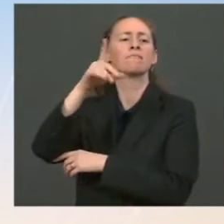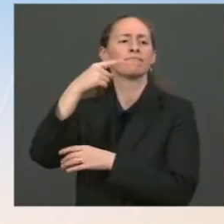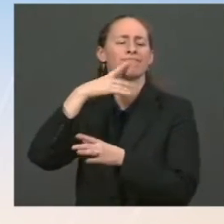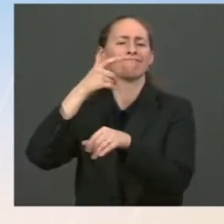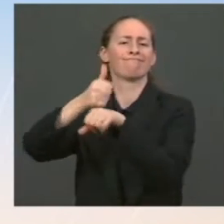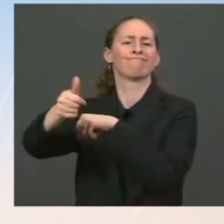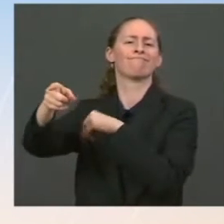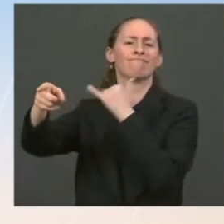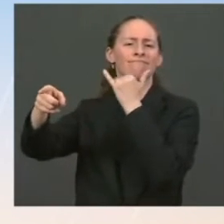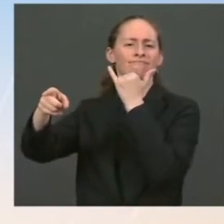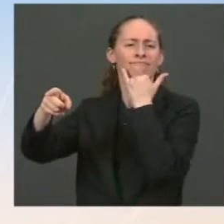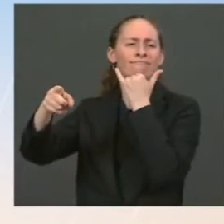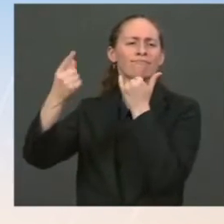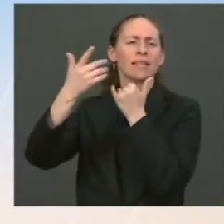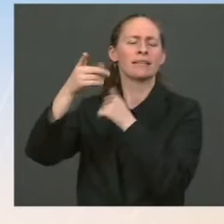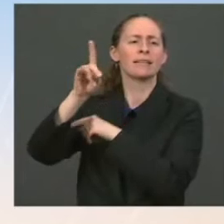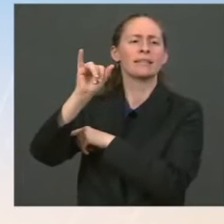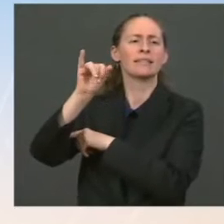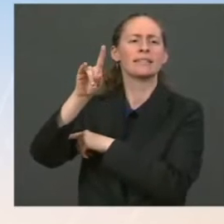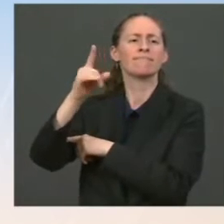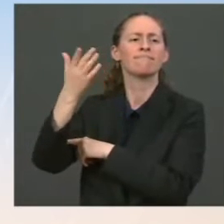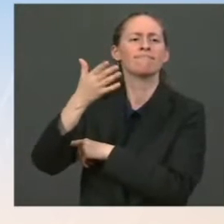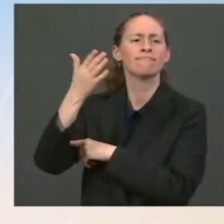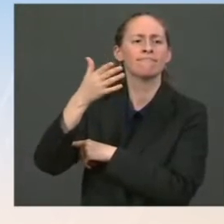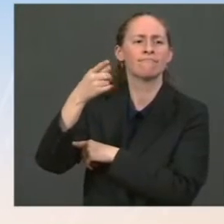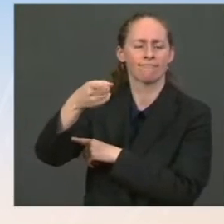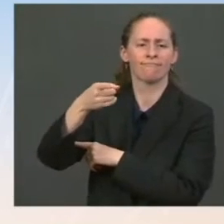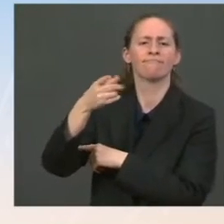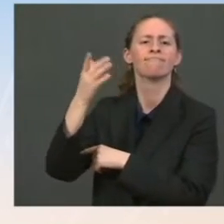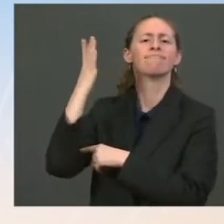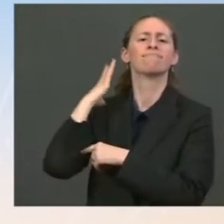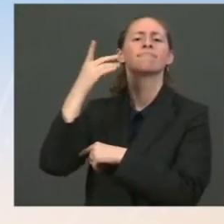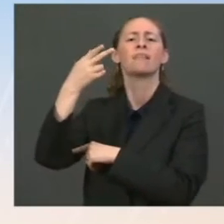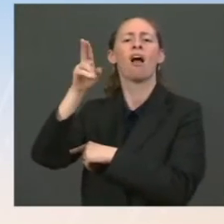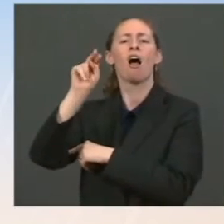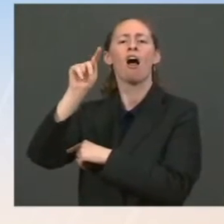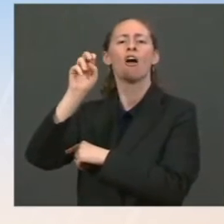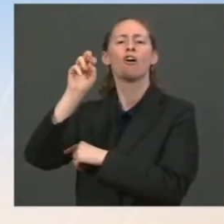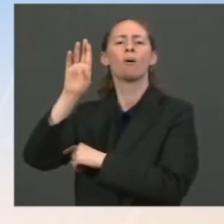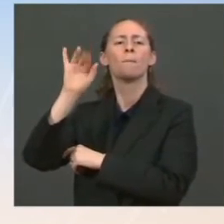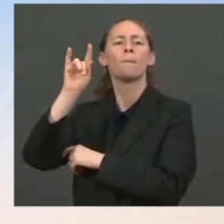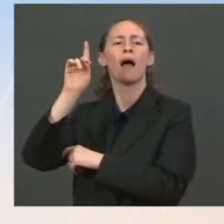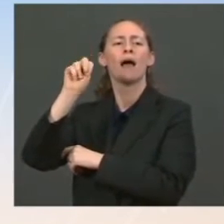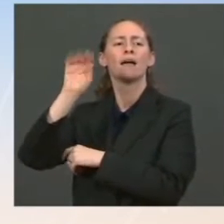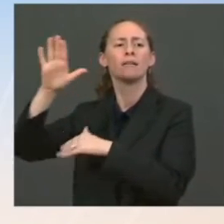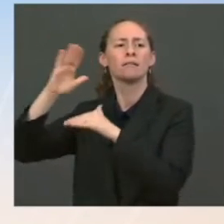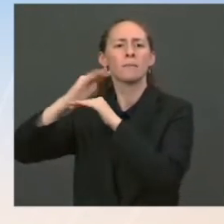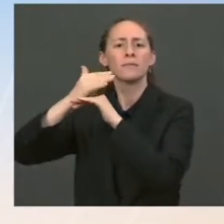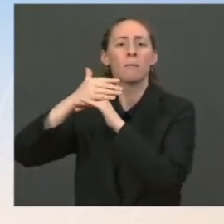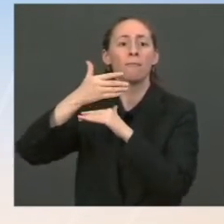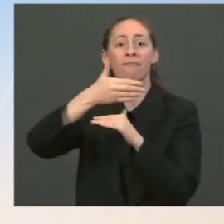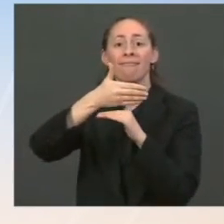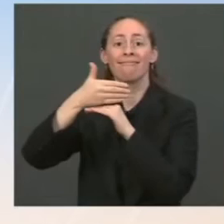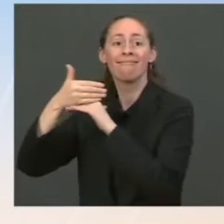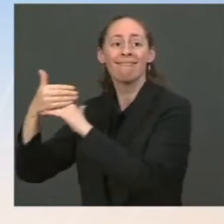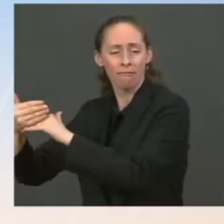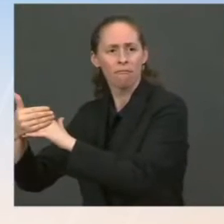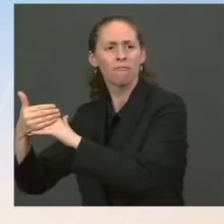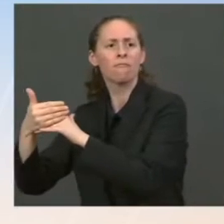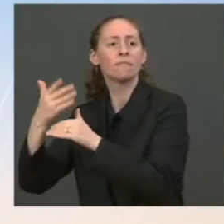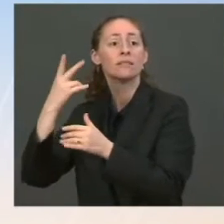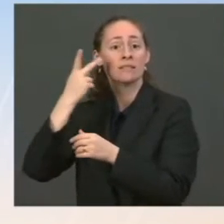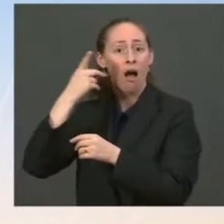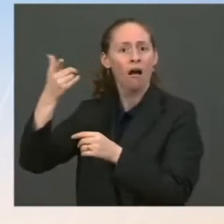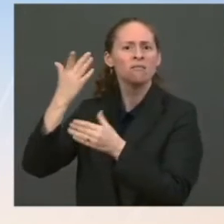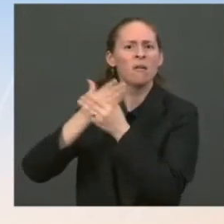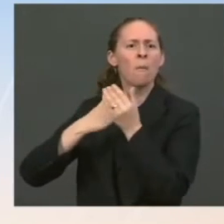pulled from Hunter Biden's laptop are Russian disinformation. There is a new book by Politico reporter that finds some of the files on there are genuine. Is